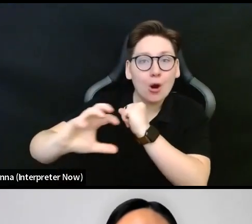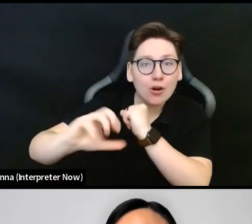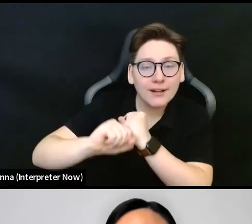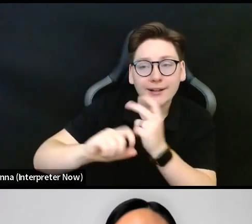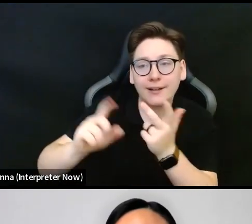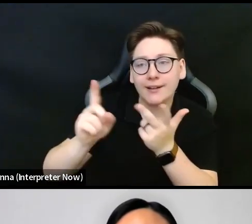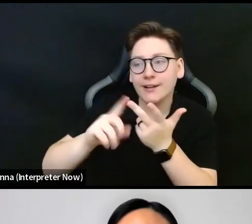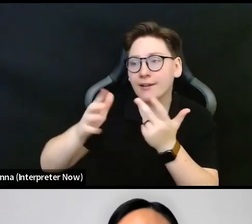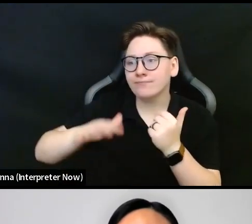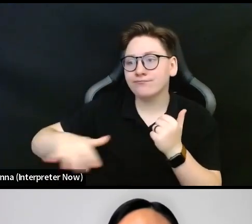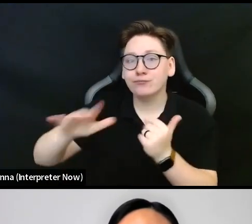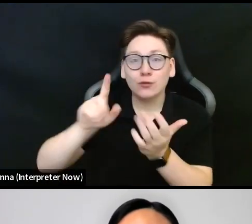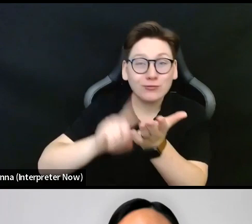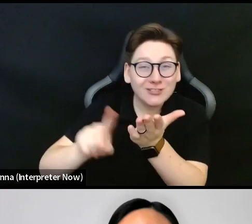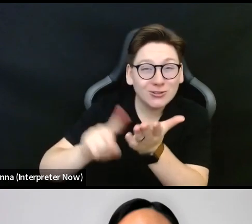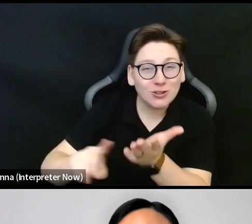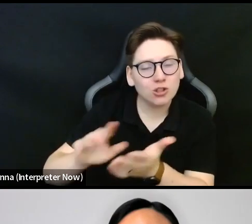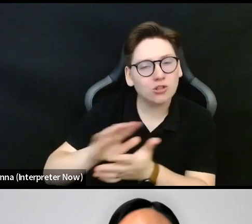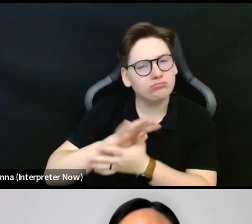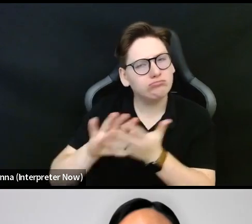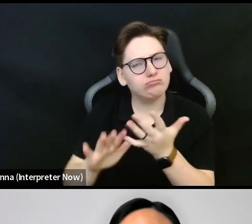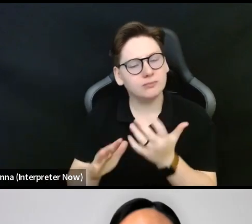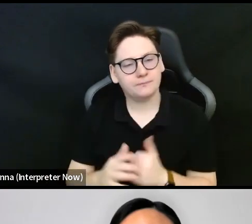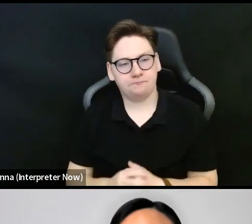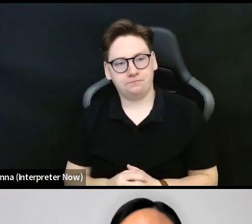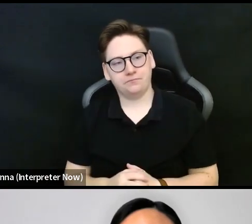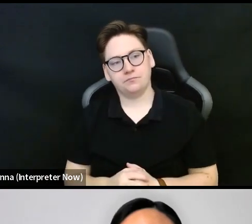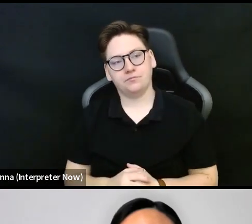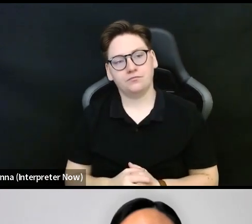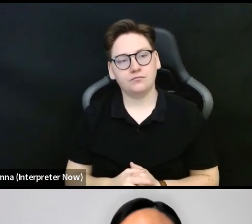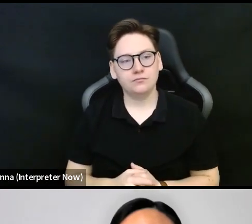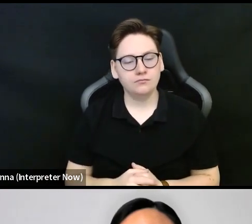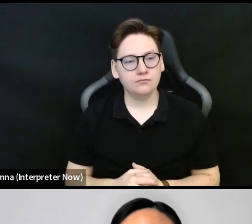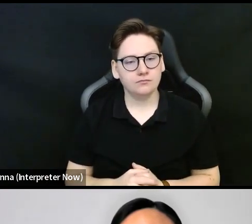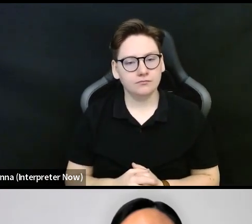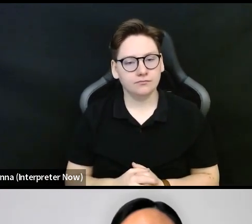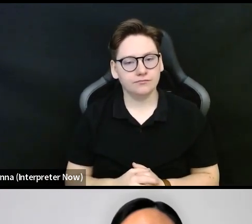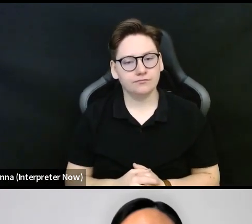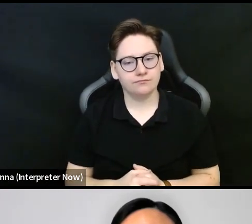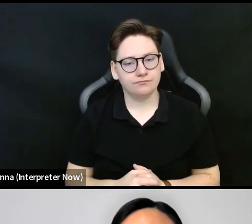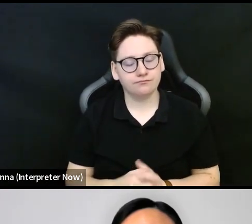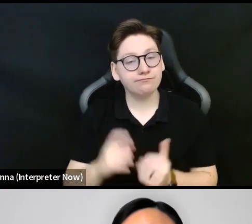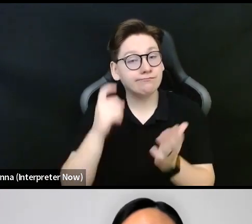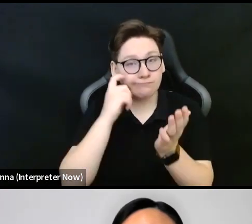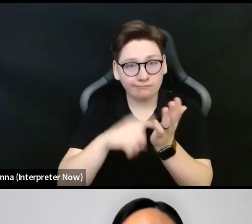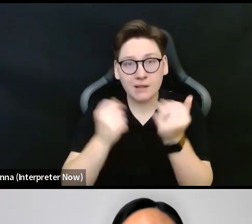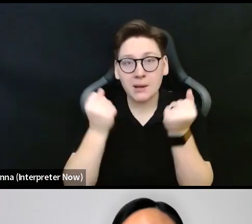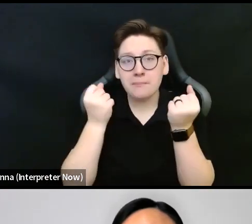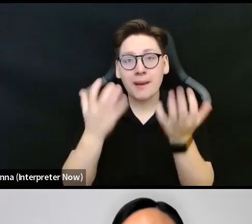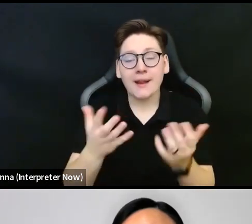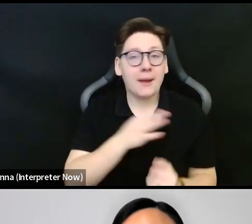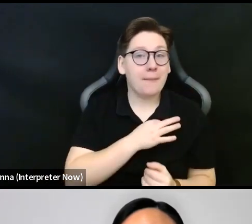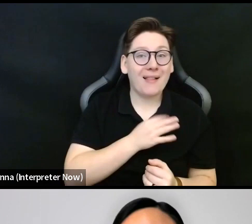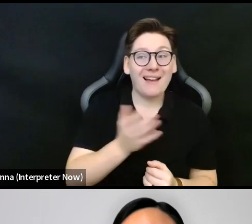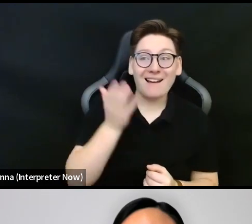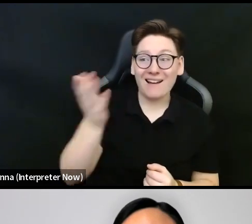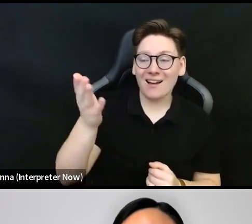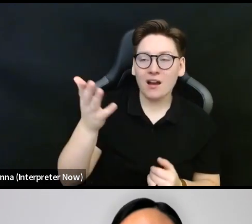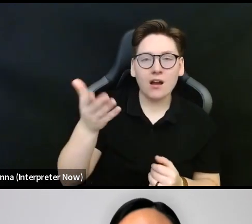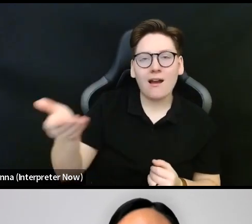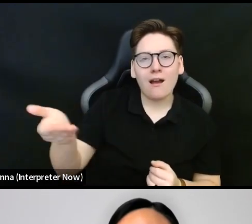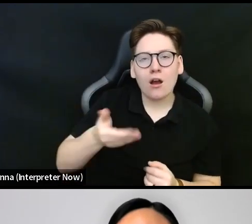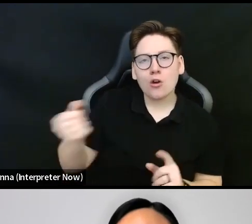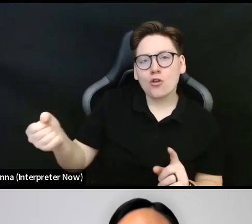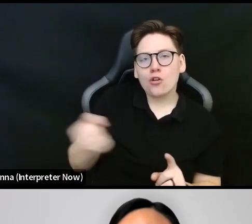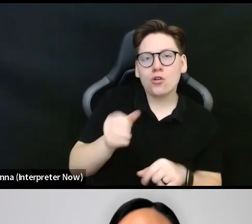Also, lots of folks are applying to bring on consultants or sort of temporary